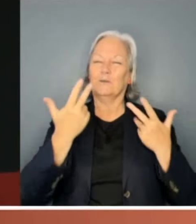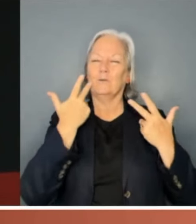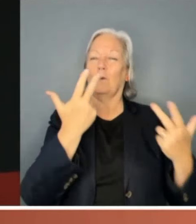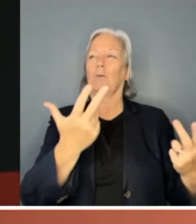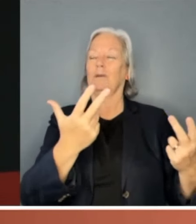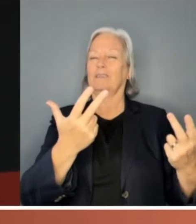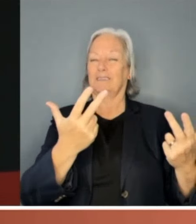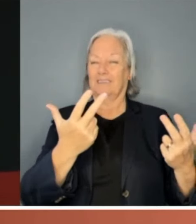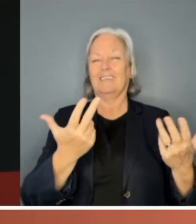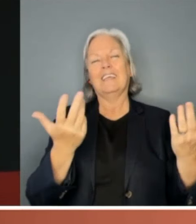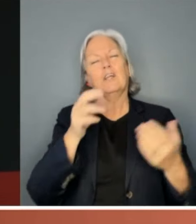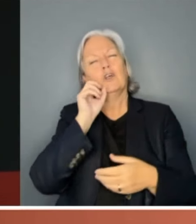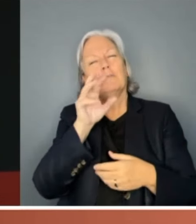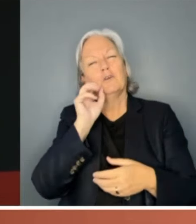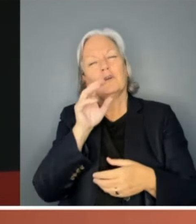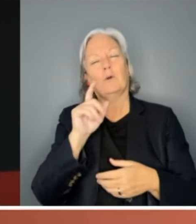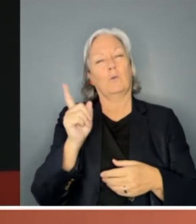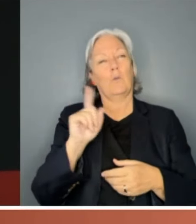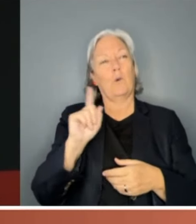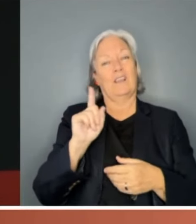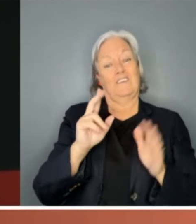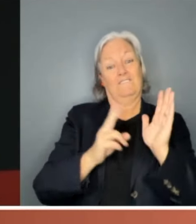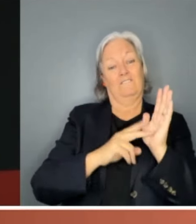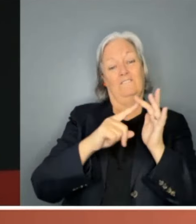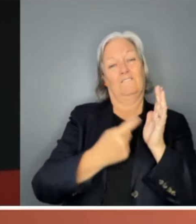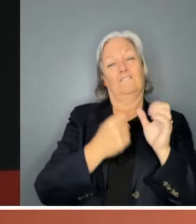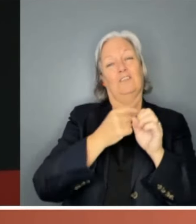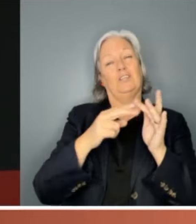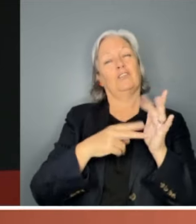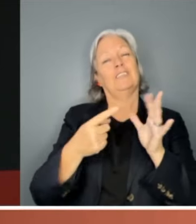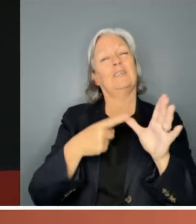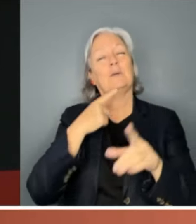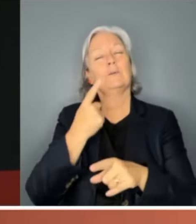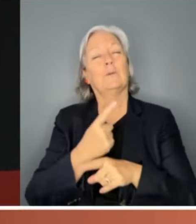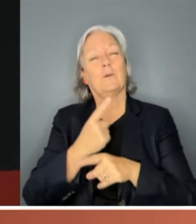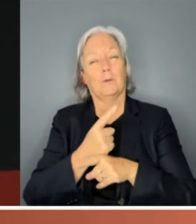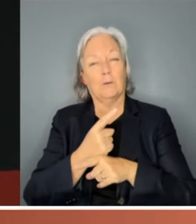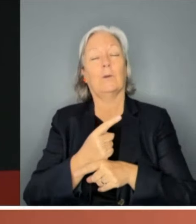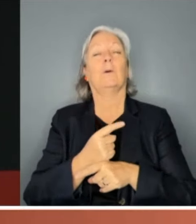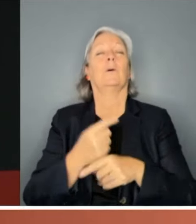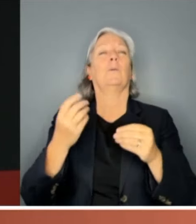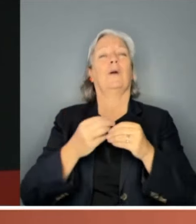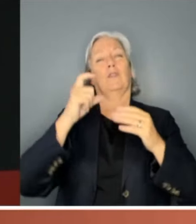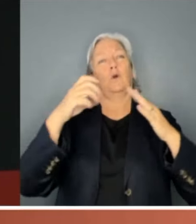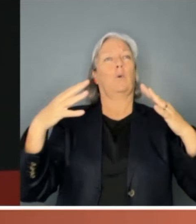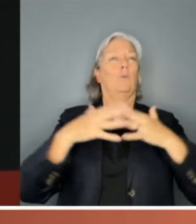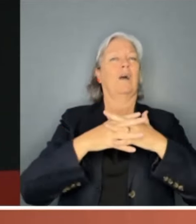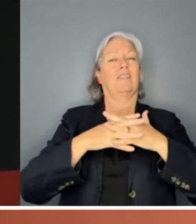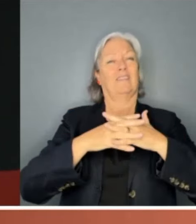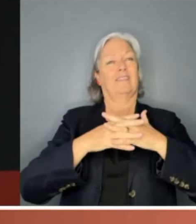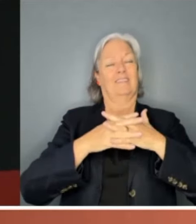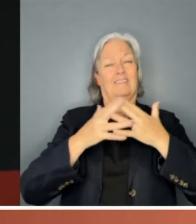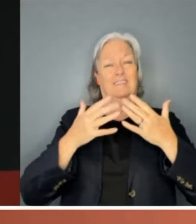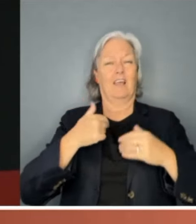humorous way the sorts of things that Virginia was talking about. In the hierarchy of the Commonwealth, I am the first